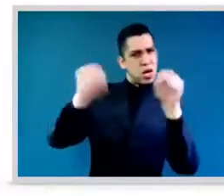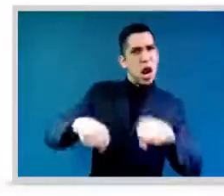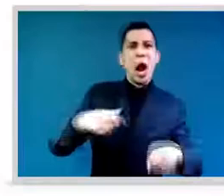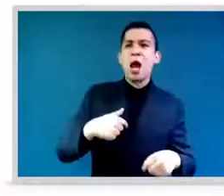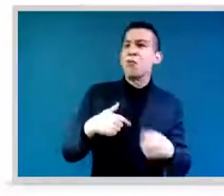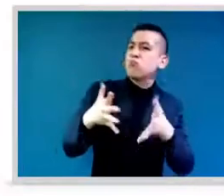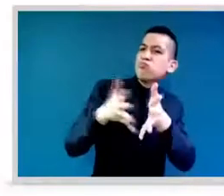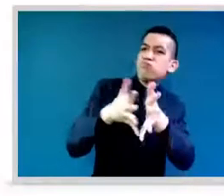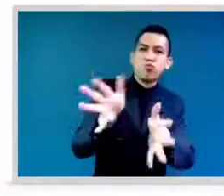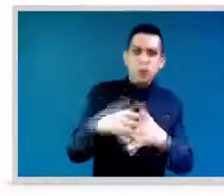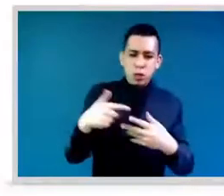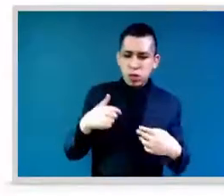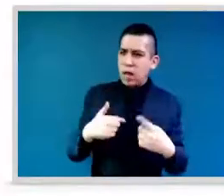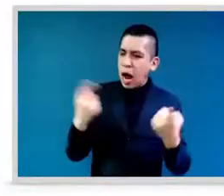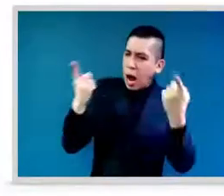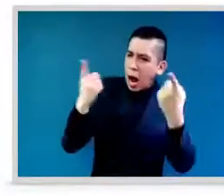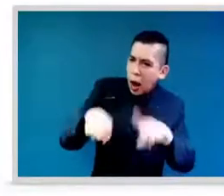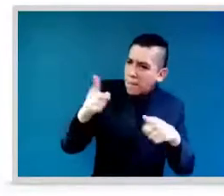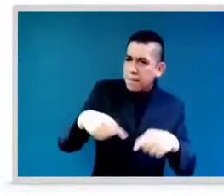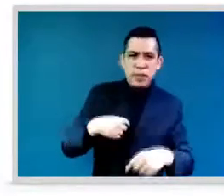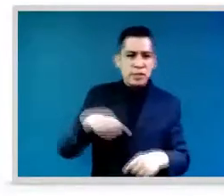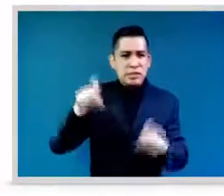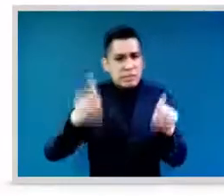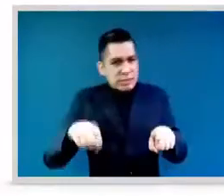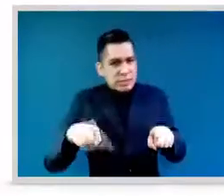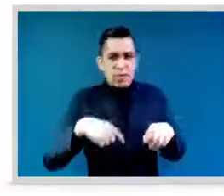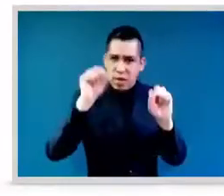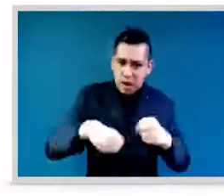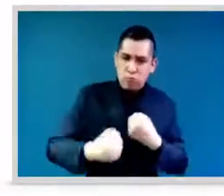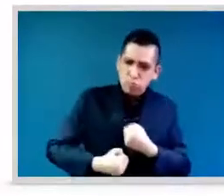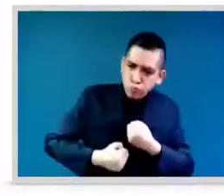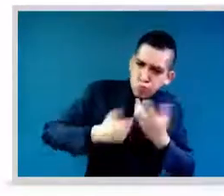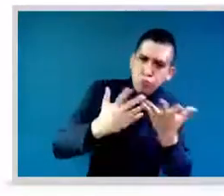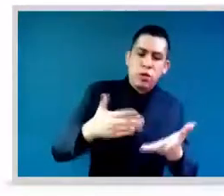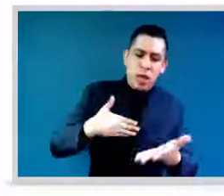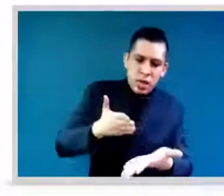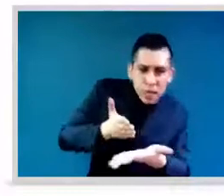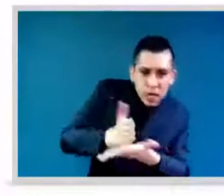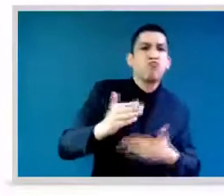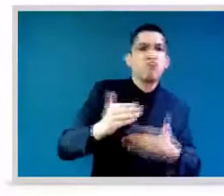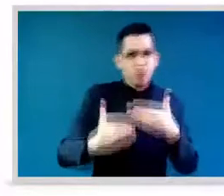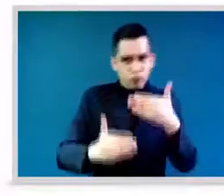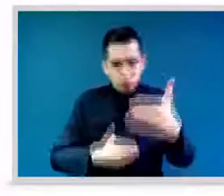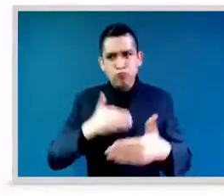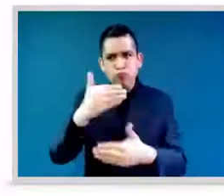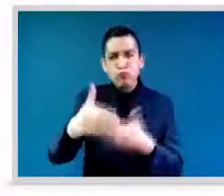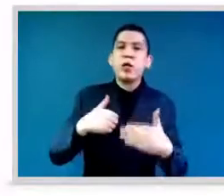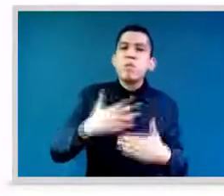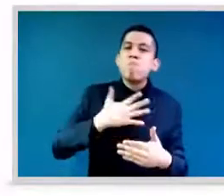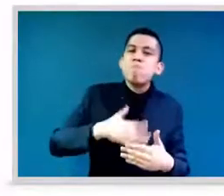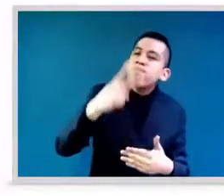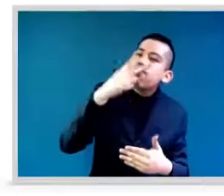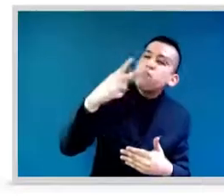need, how we advance our rights, our expectations, our opportunities. Men have never had